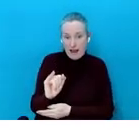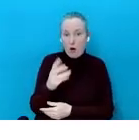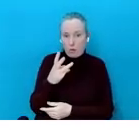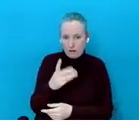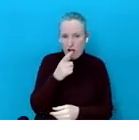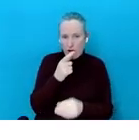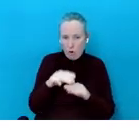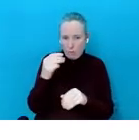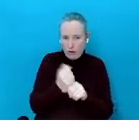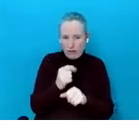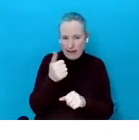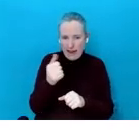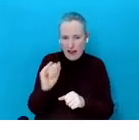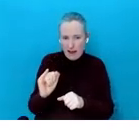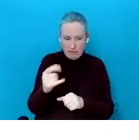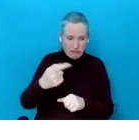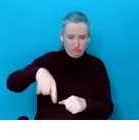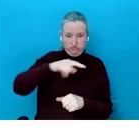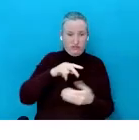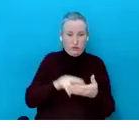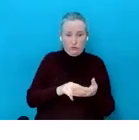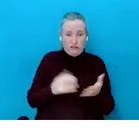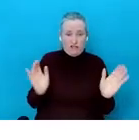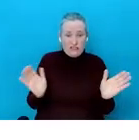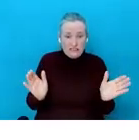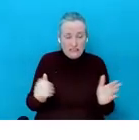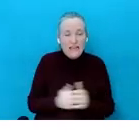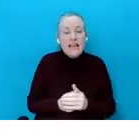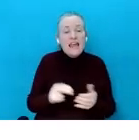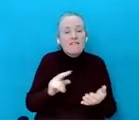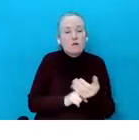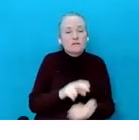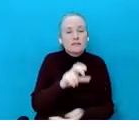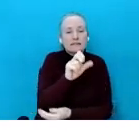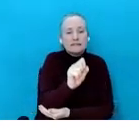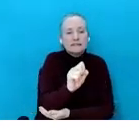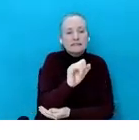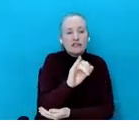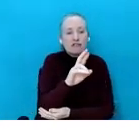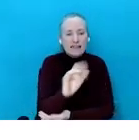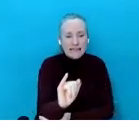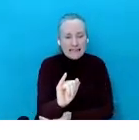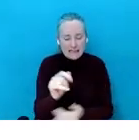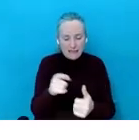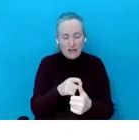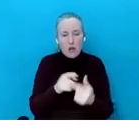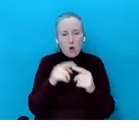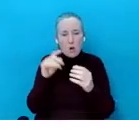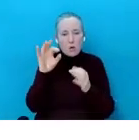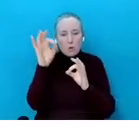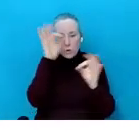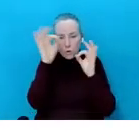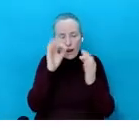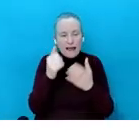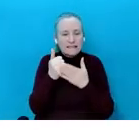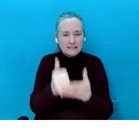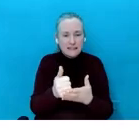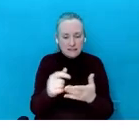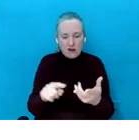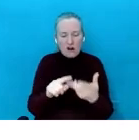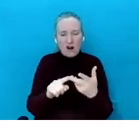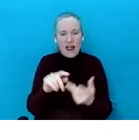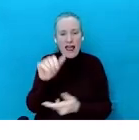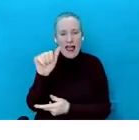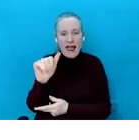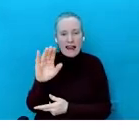you about that, because you're all using it already. If you use Siri or Google Assistant or Alexa, you're already using artificial intelligence, okay?